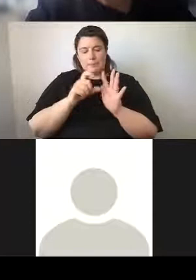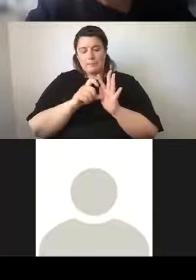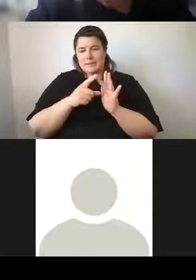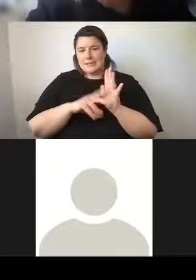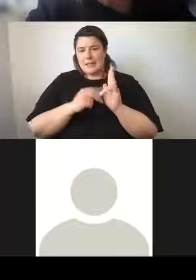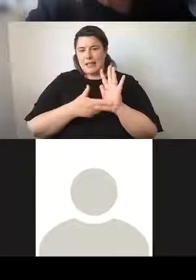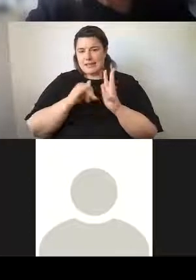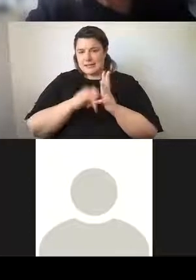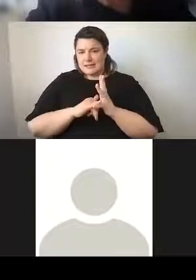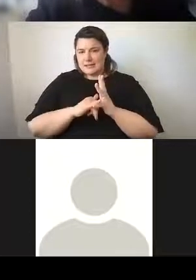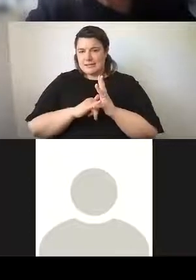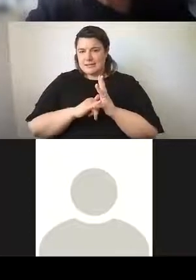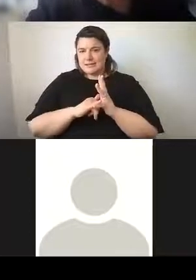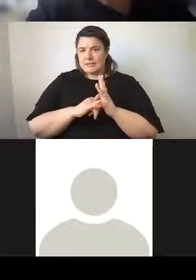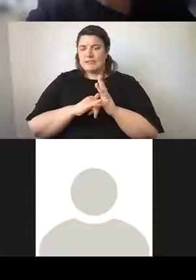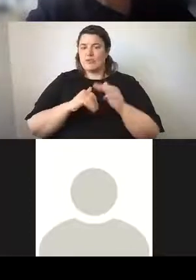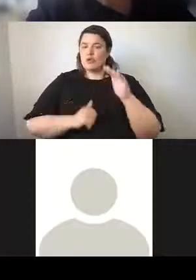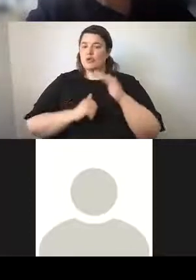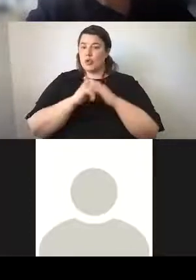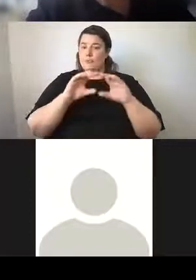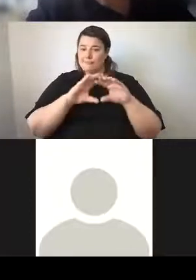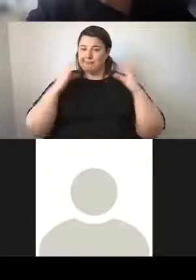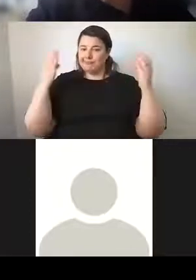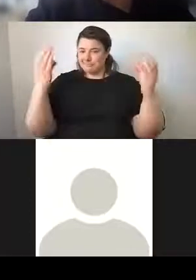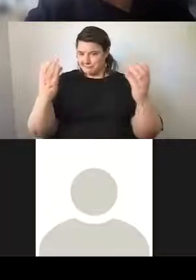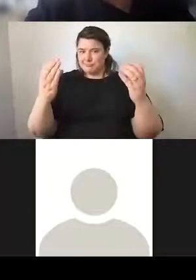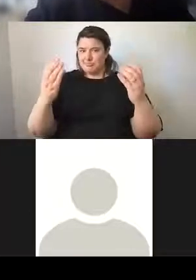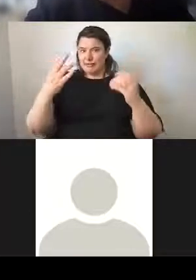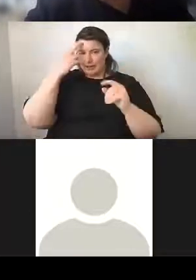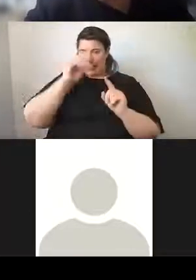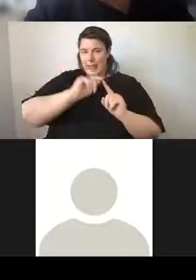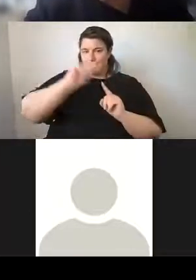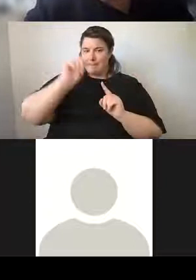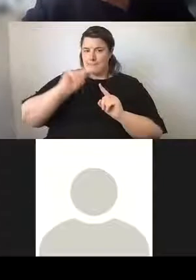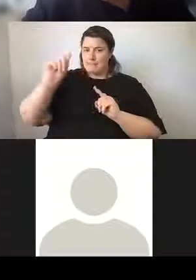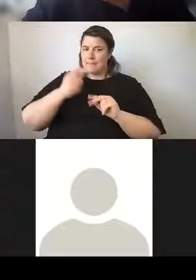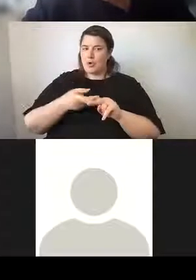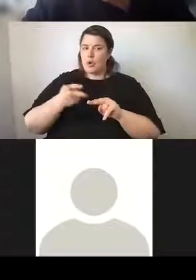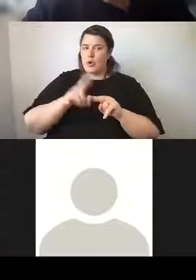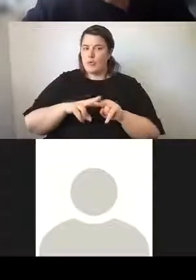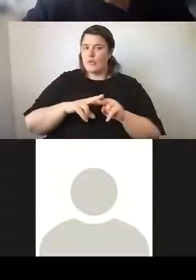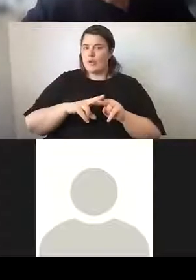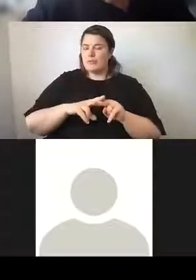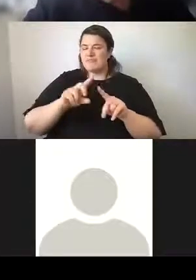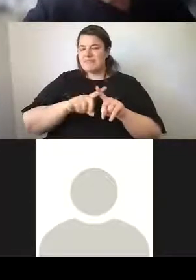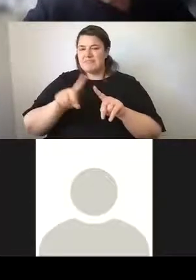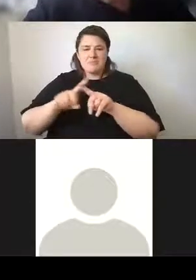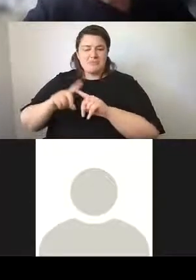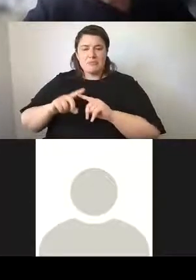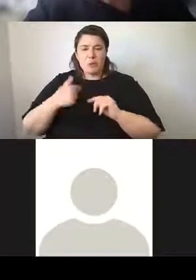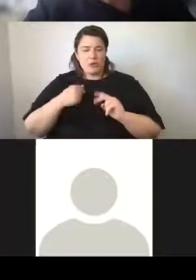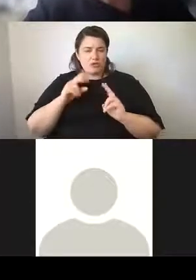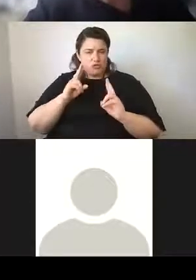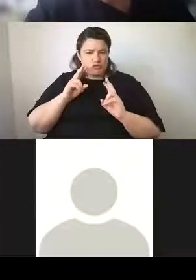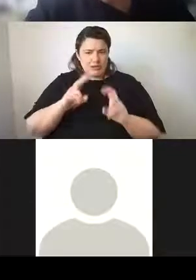the last extension to the building and are carved with the names of pools. When we were doing some research a